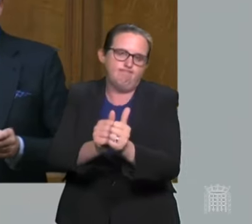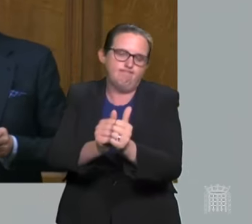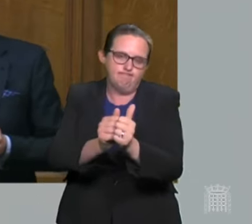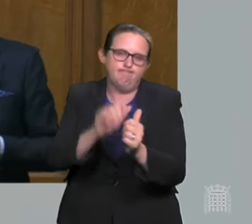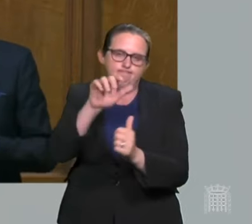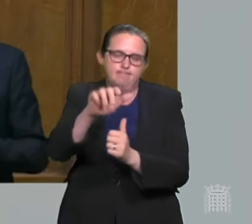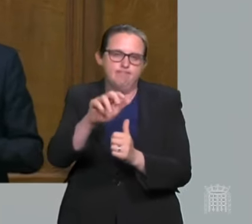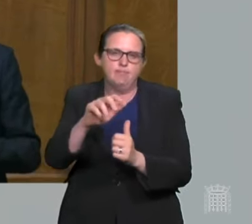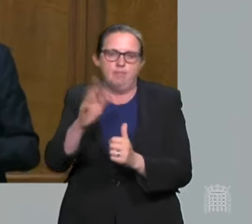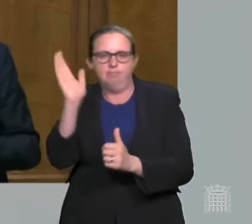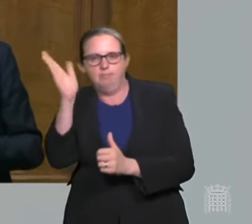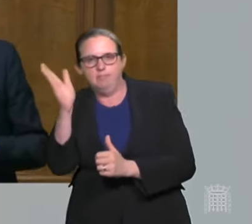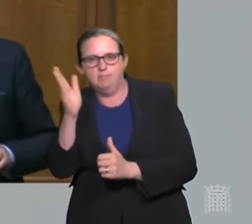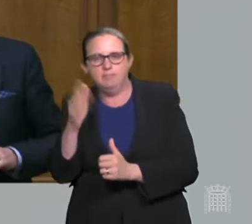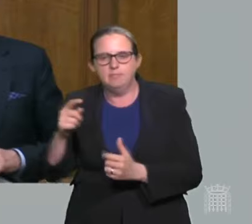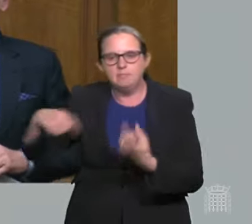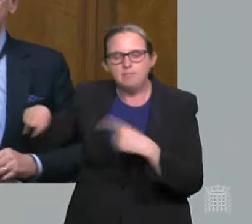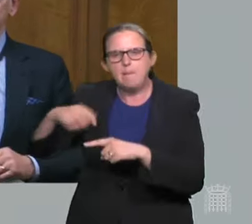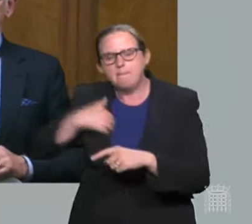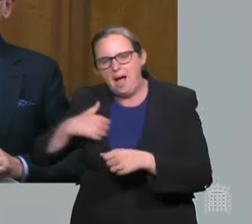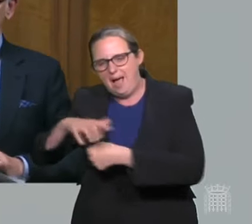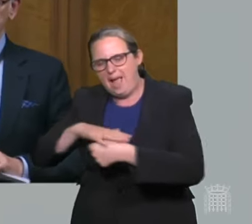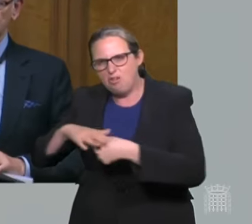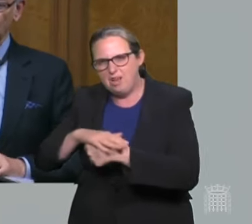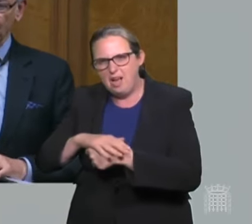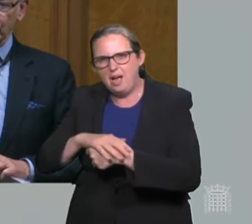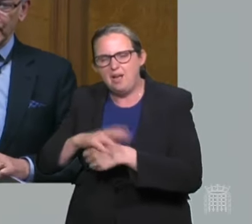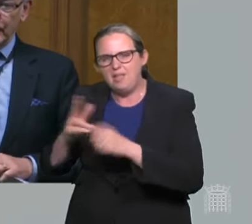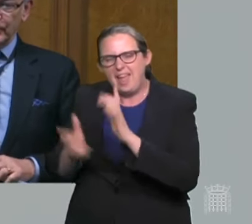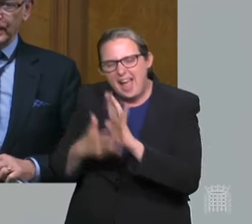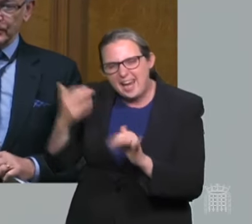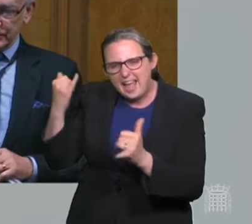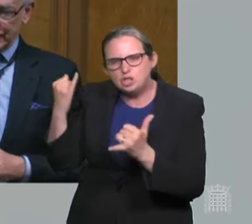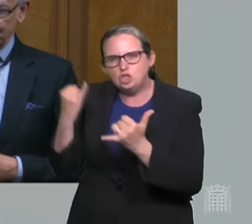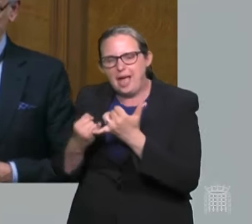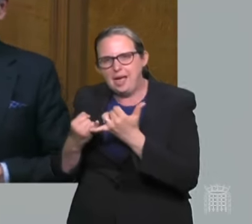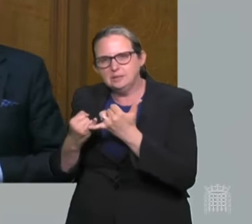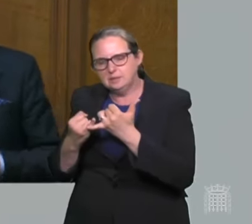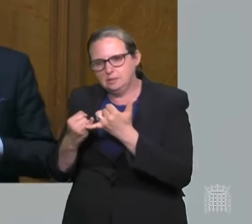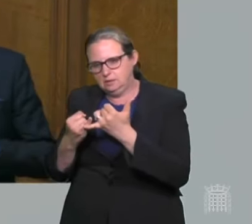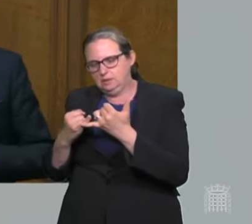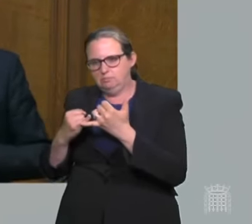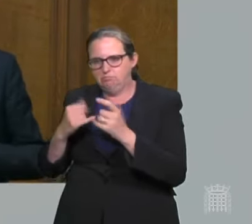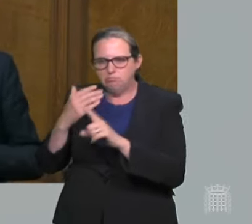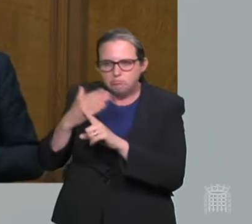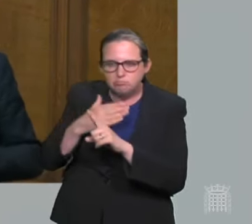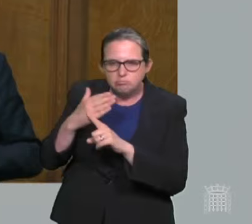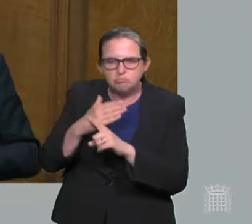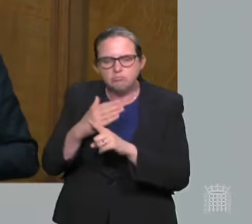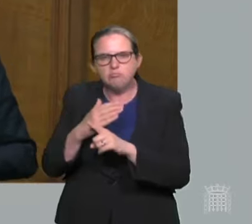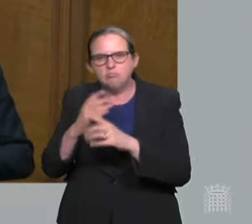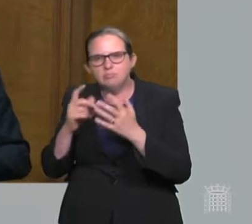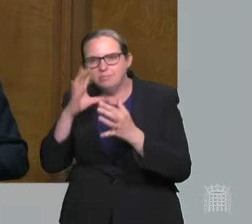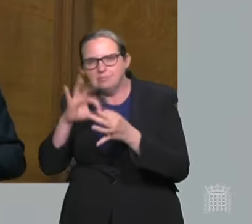area, the NHS digital rate at the moment is 591 per 100,000, which is considerably ahead